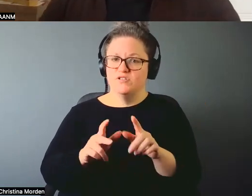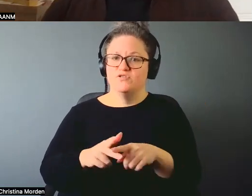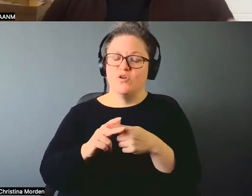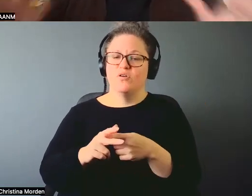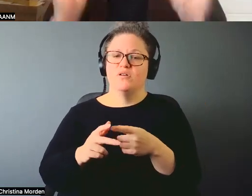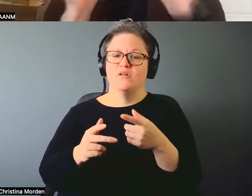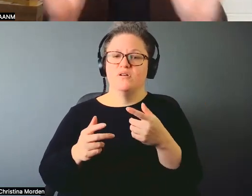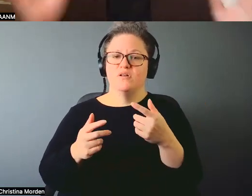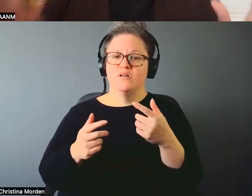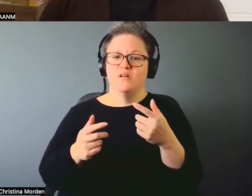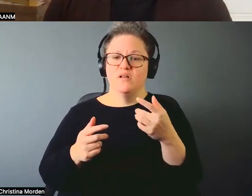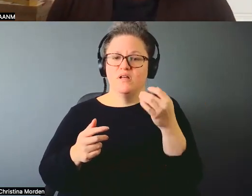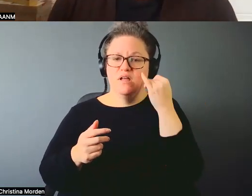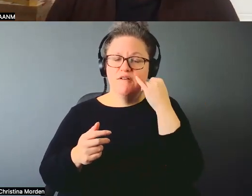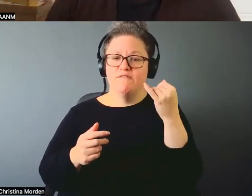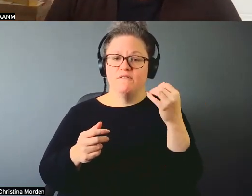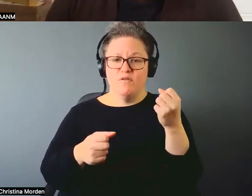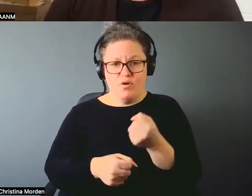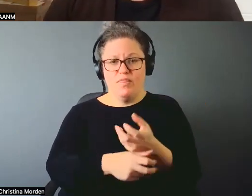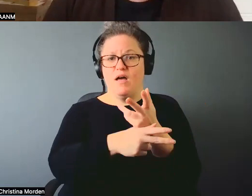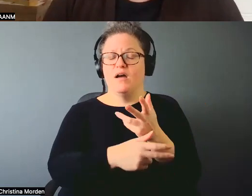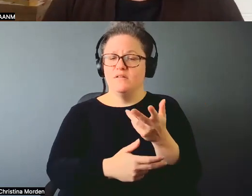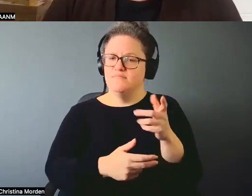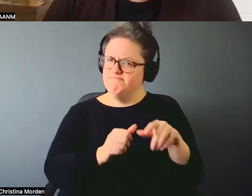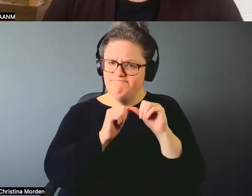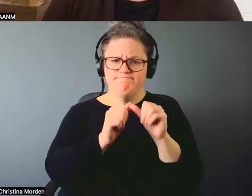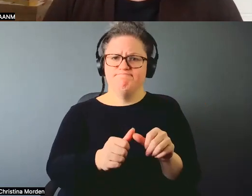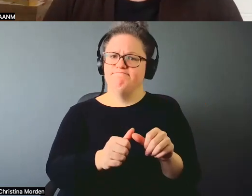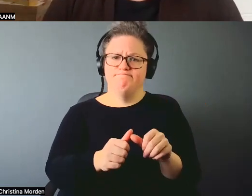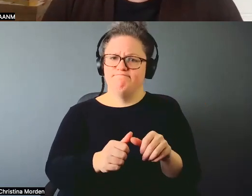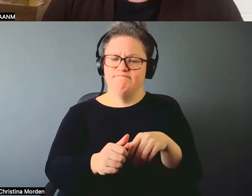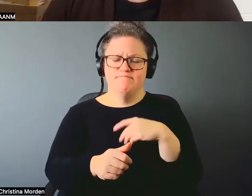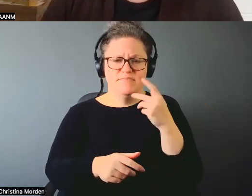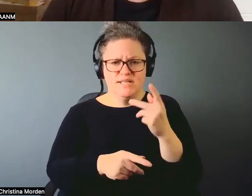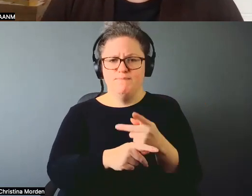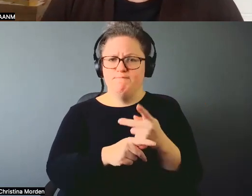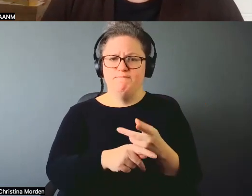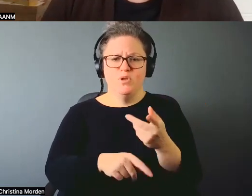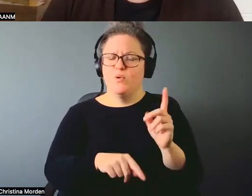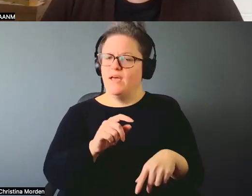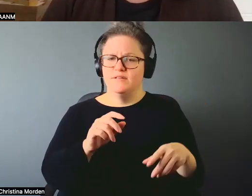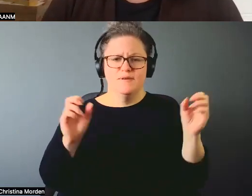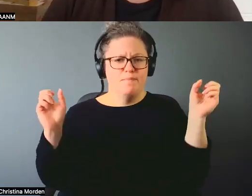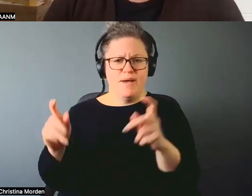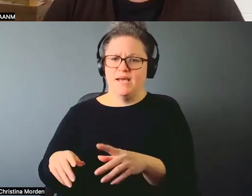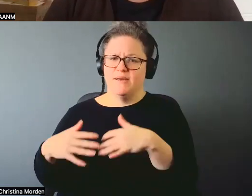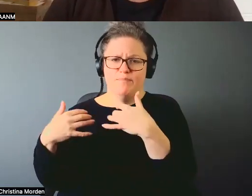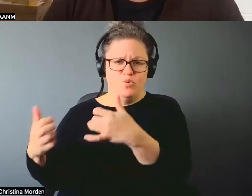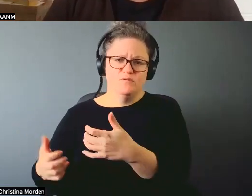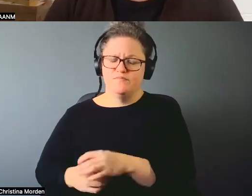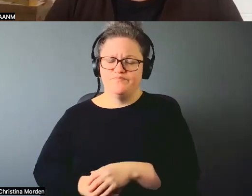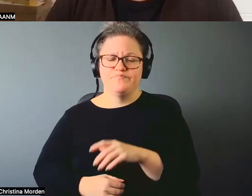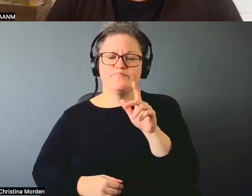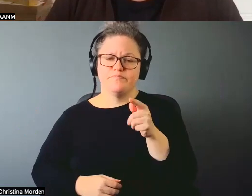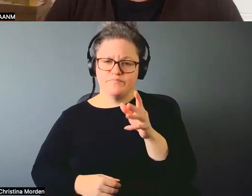going online, it has to stay there. We have to keep it up. It does. Yeah. I mean, you know, as, as things are right